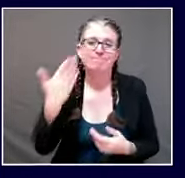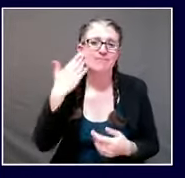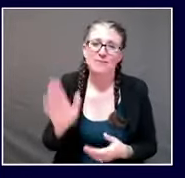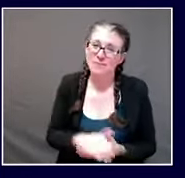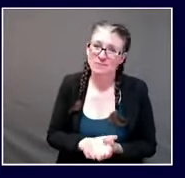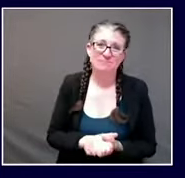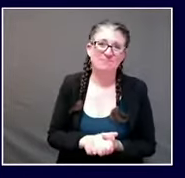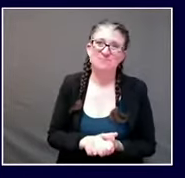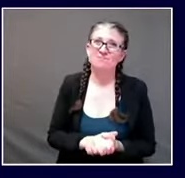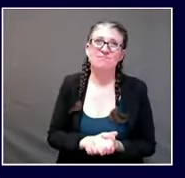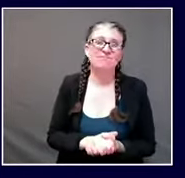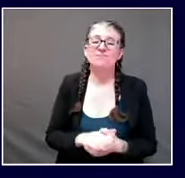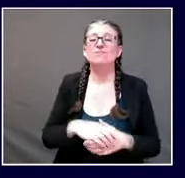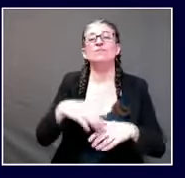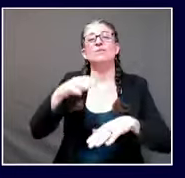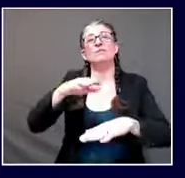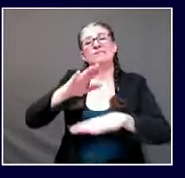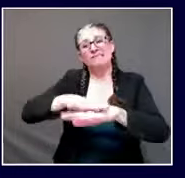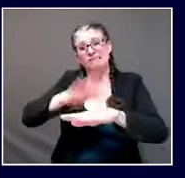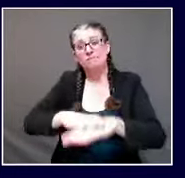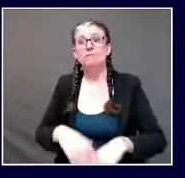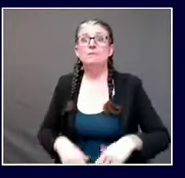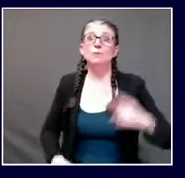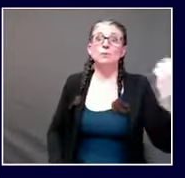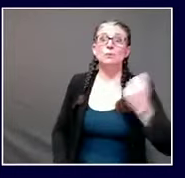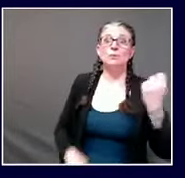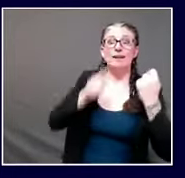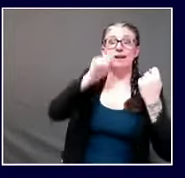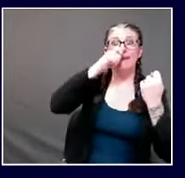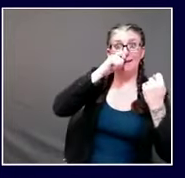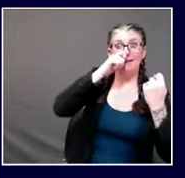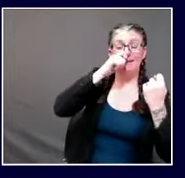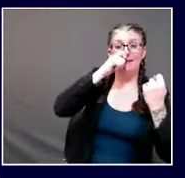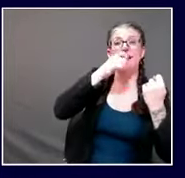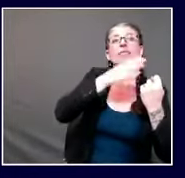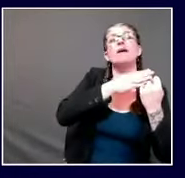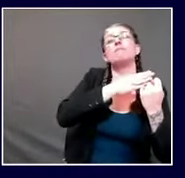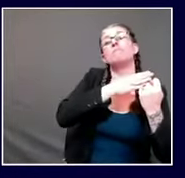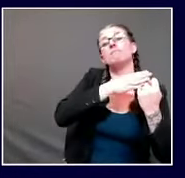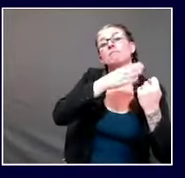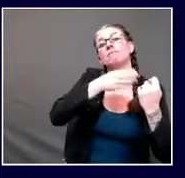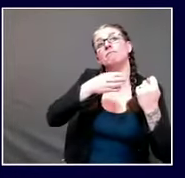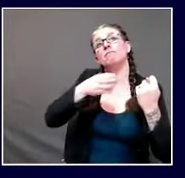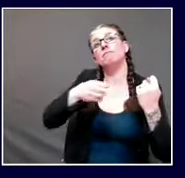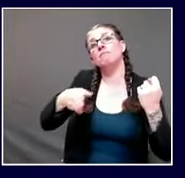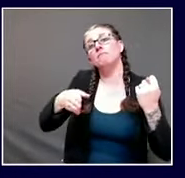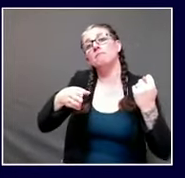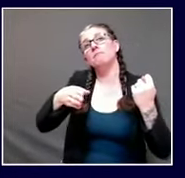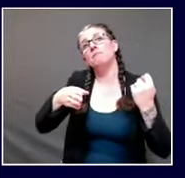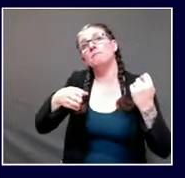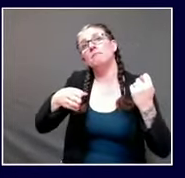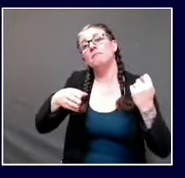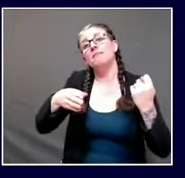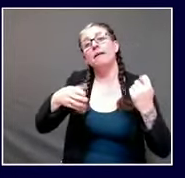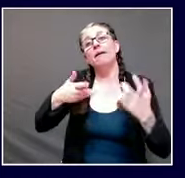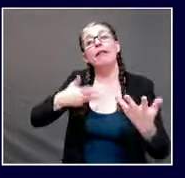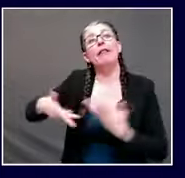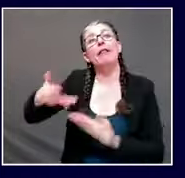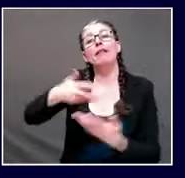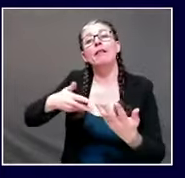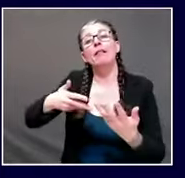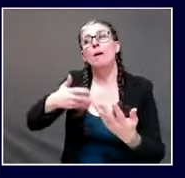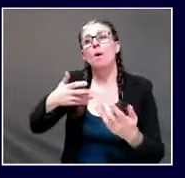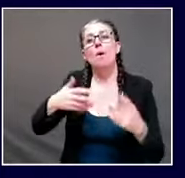taken you could have been exposed the morning before you got your test or you could be exposed the day after you got your test done